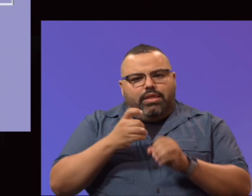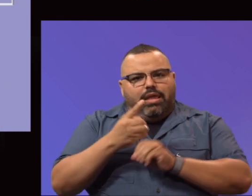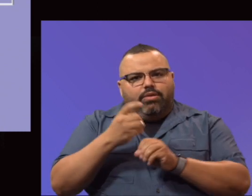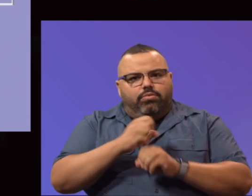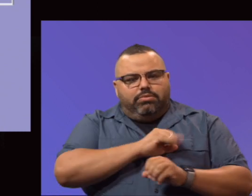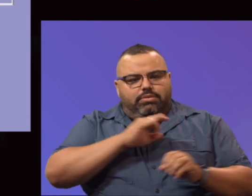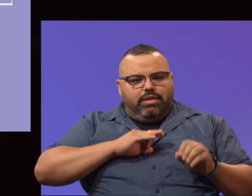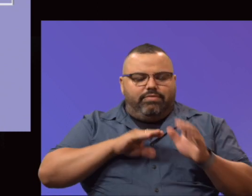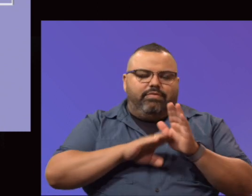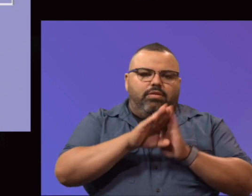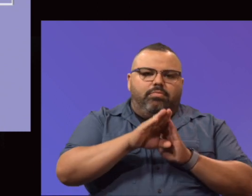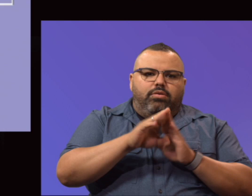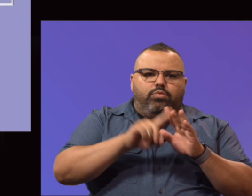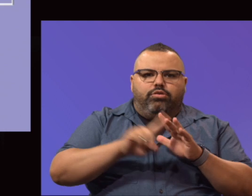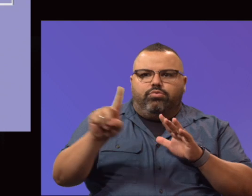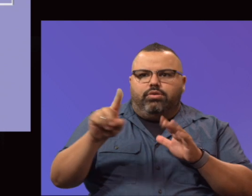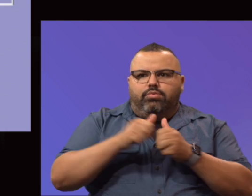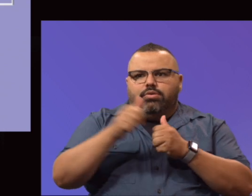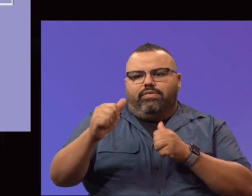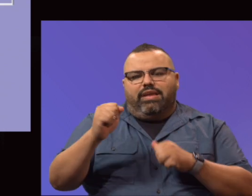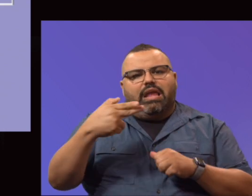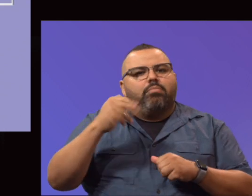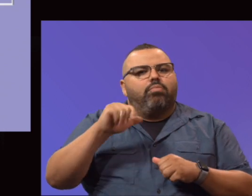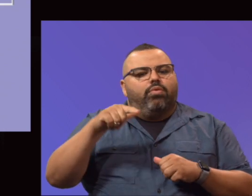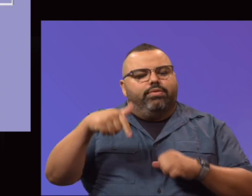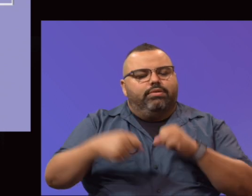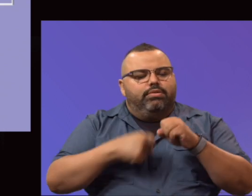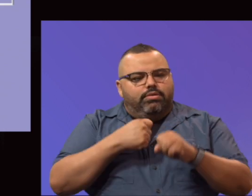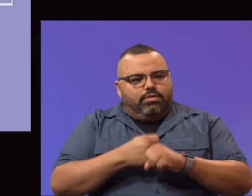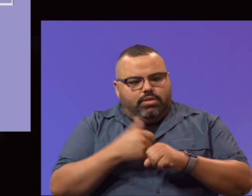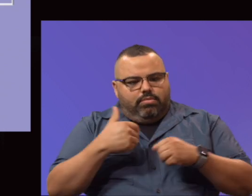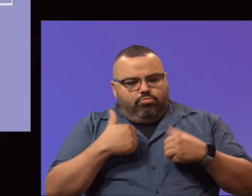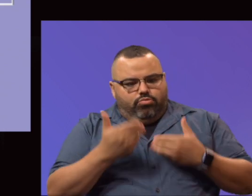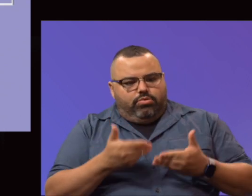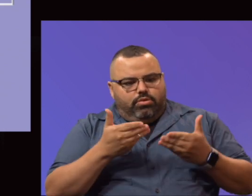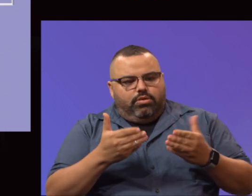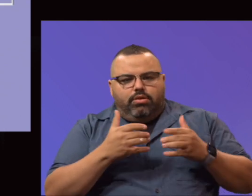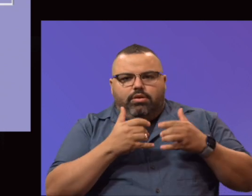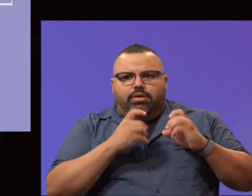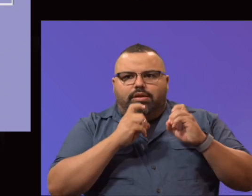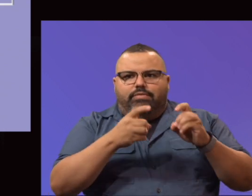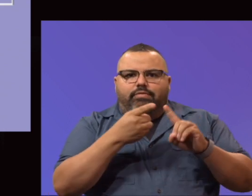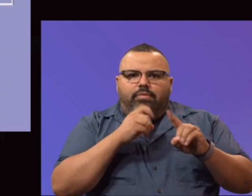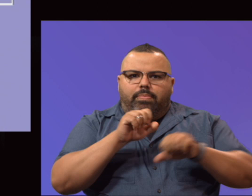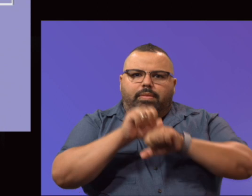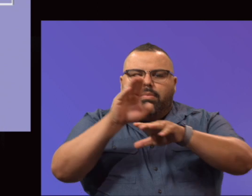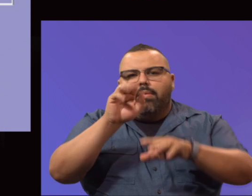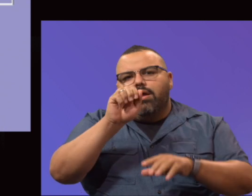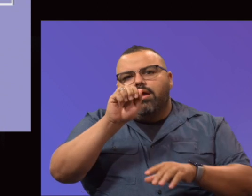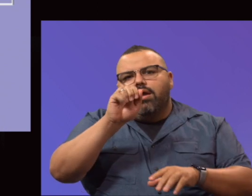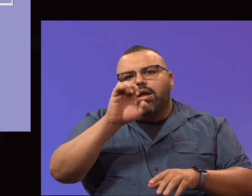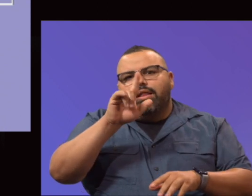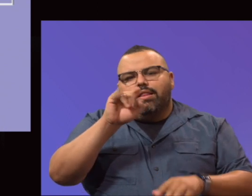held virtually in April of this year. They presented the program Gifts from the Mountain by Eileen McDar and